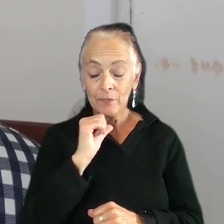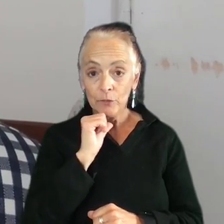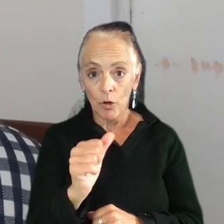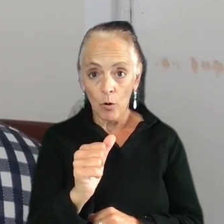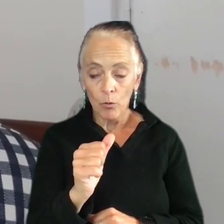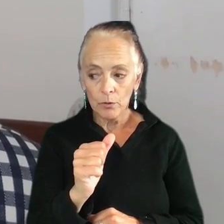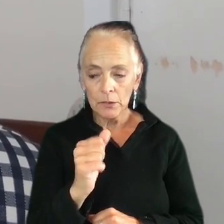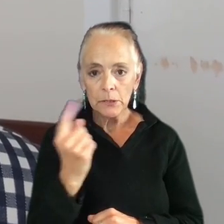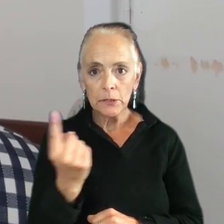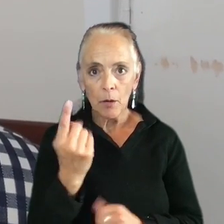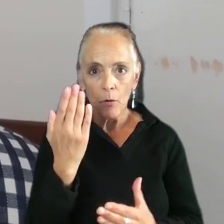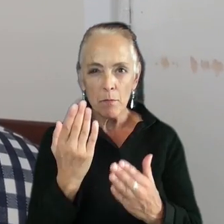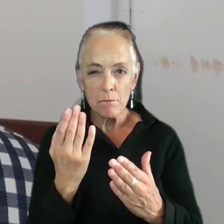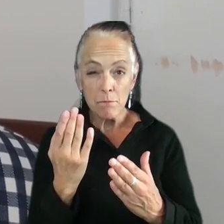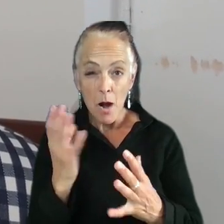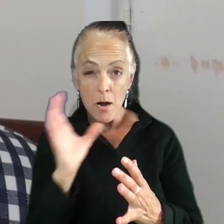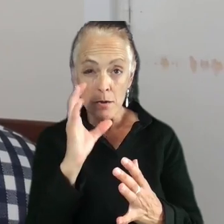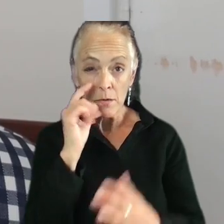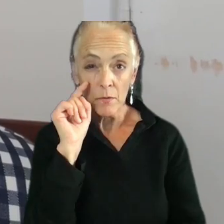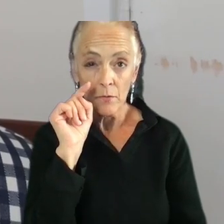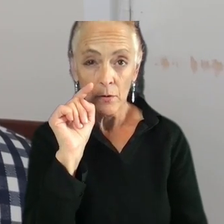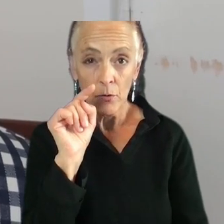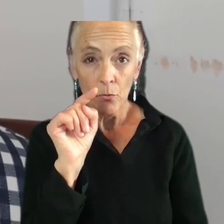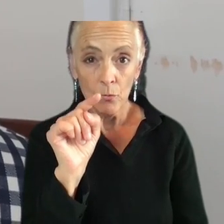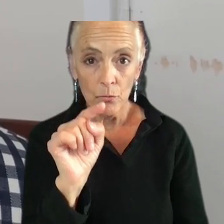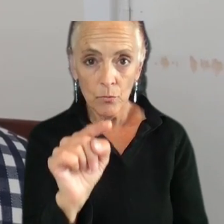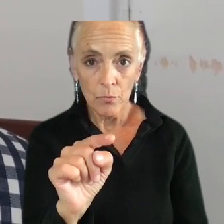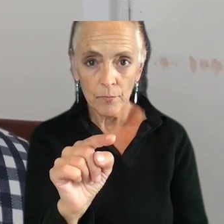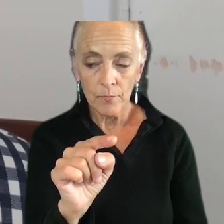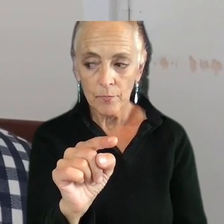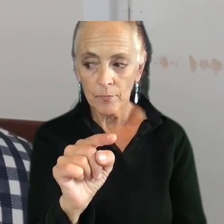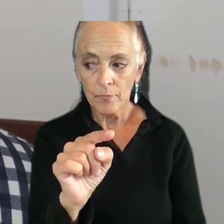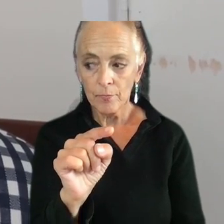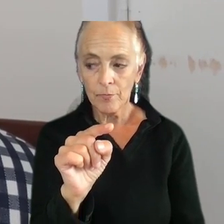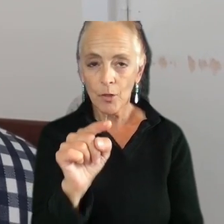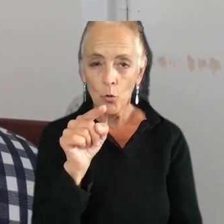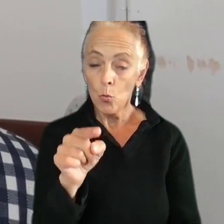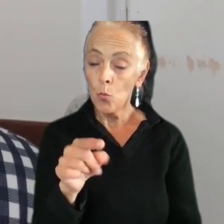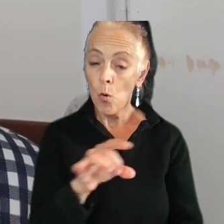someone might come for you. And you won't like that.